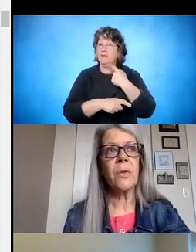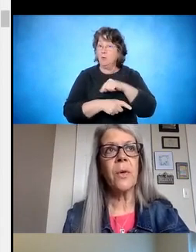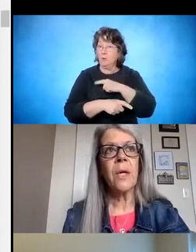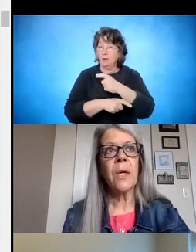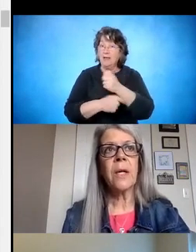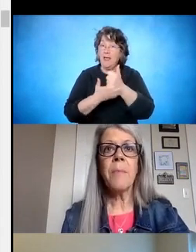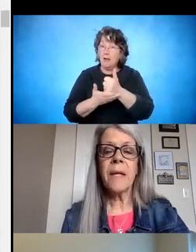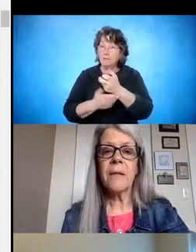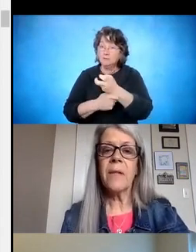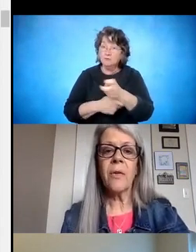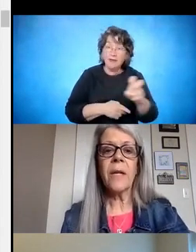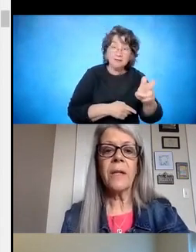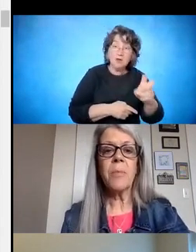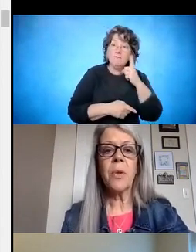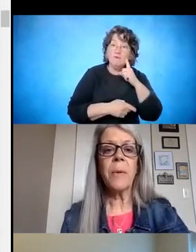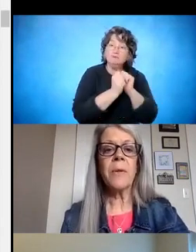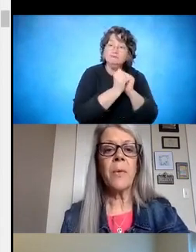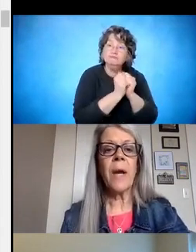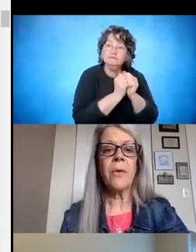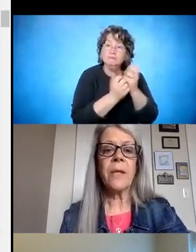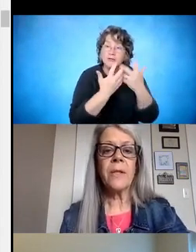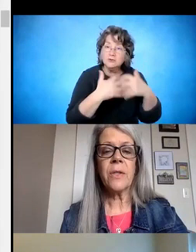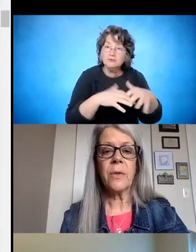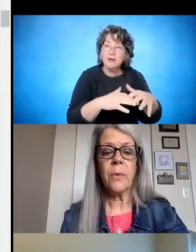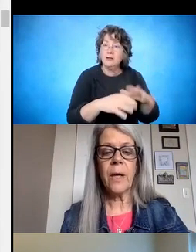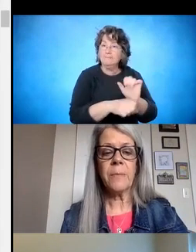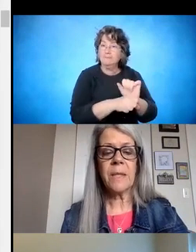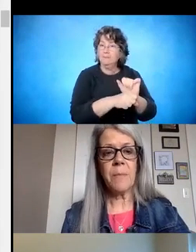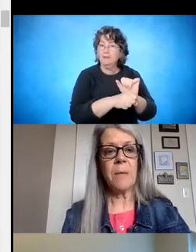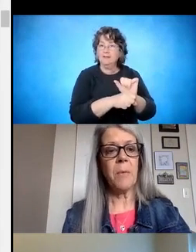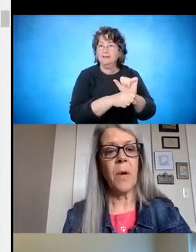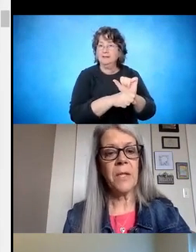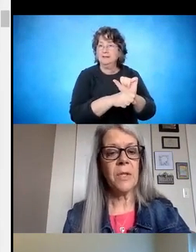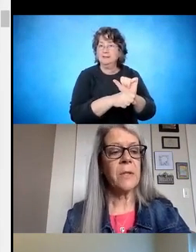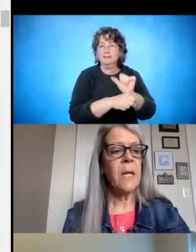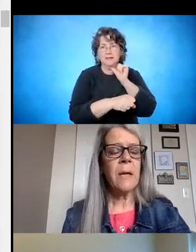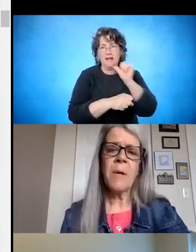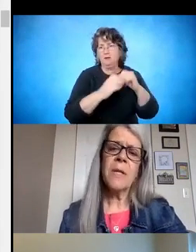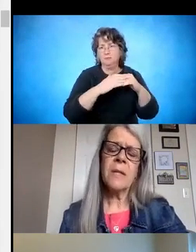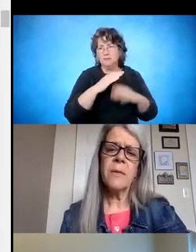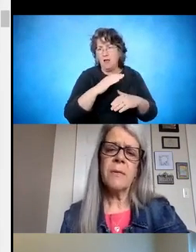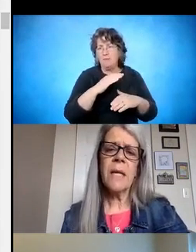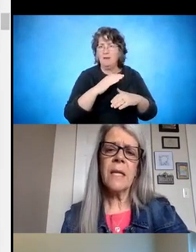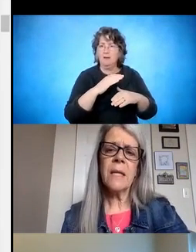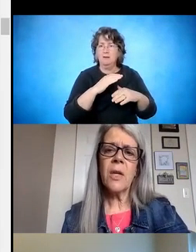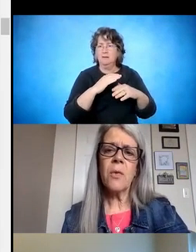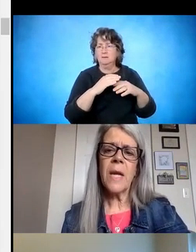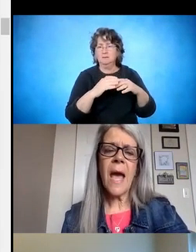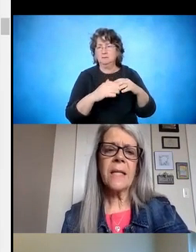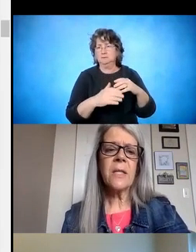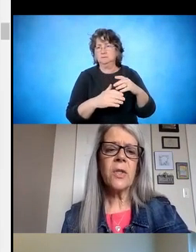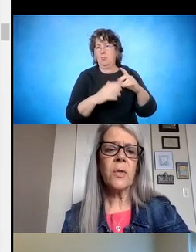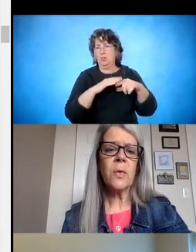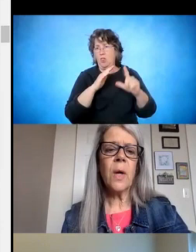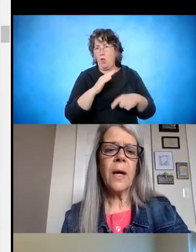to competitive integrated employment rather than to sub-minimum wages. Mary, is there anything that you would